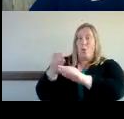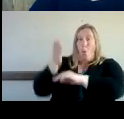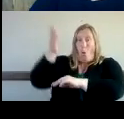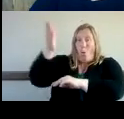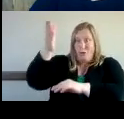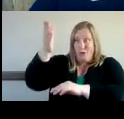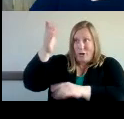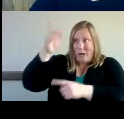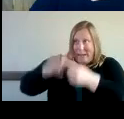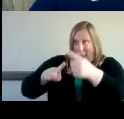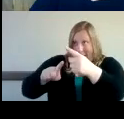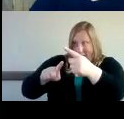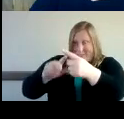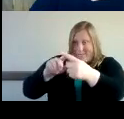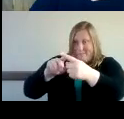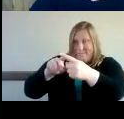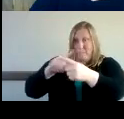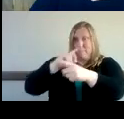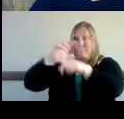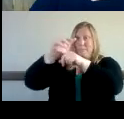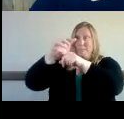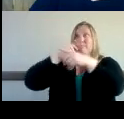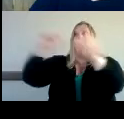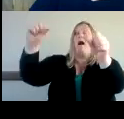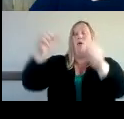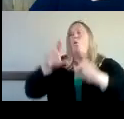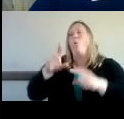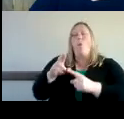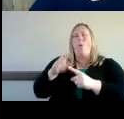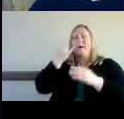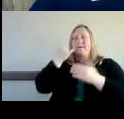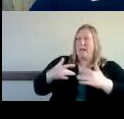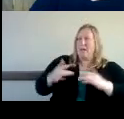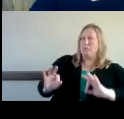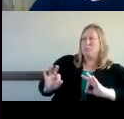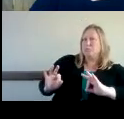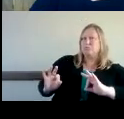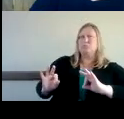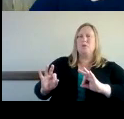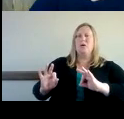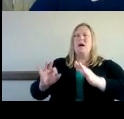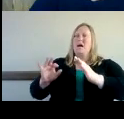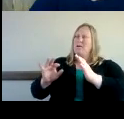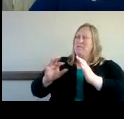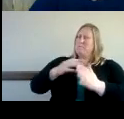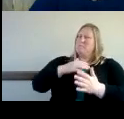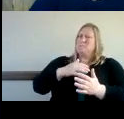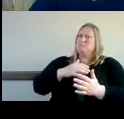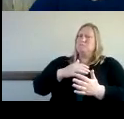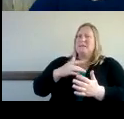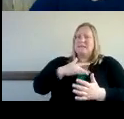under um what maybe they should have been to begin with but most of the time we'll stick with those original goals